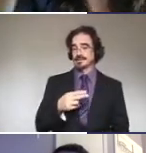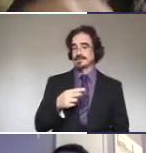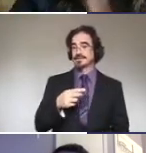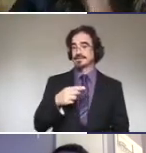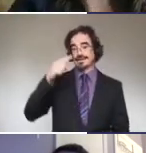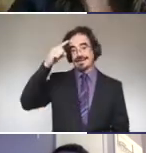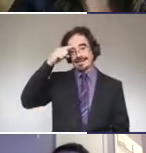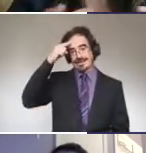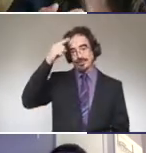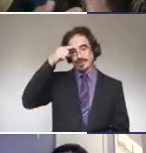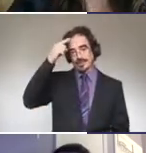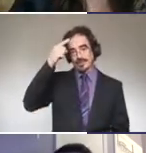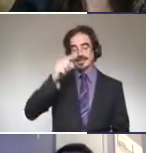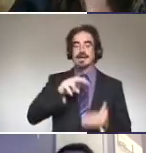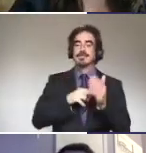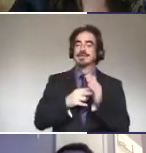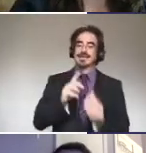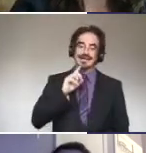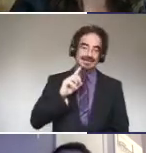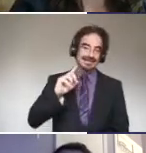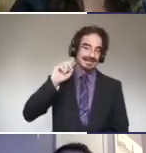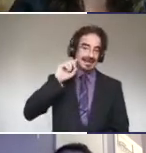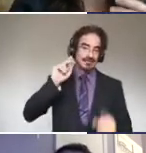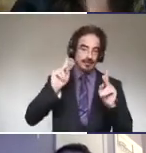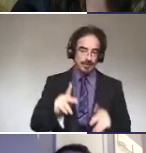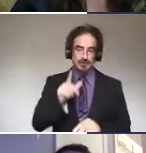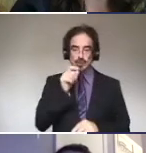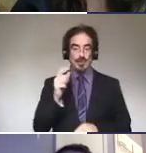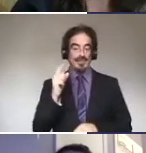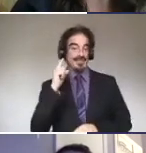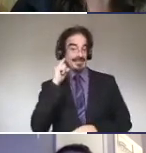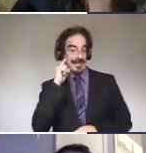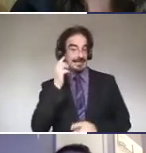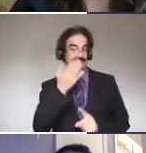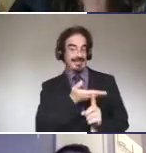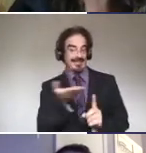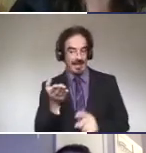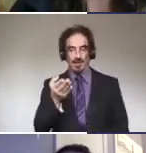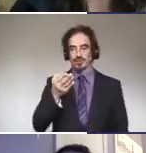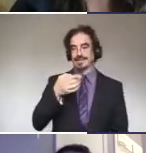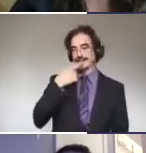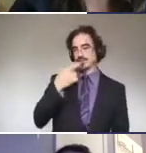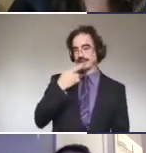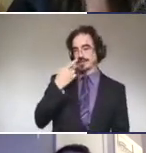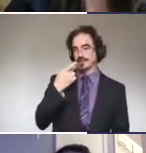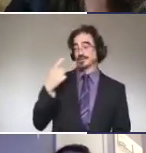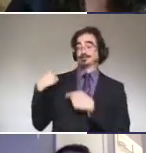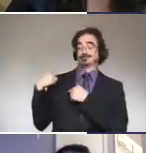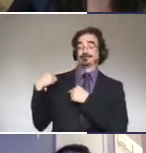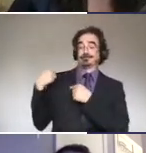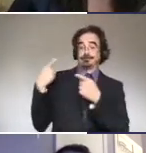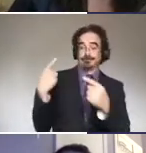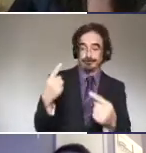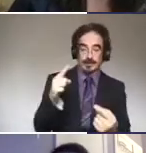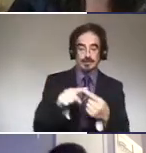deaf person who thinks they are hearing. And that is what I had been up until vet school. I mean, I